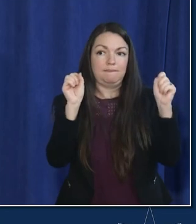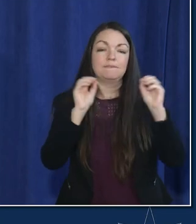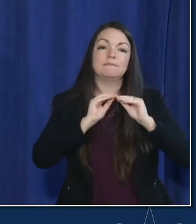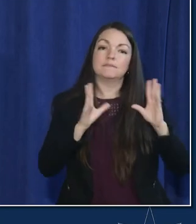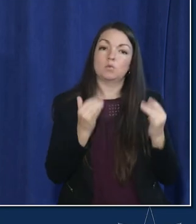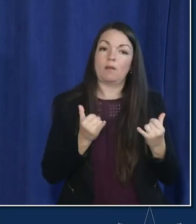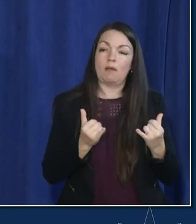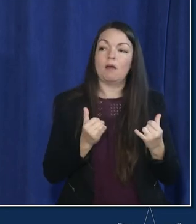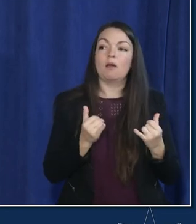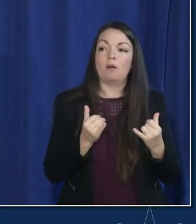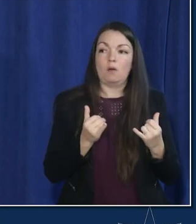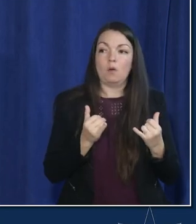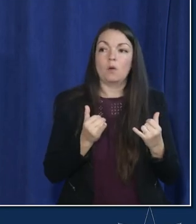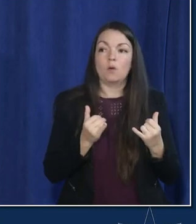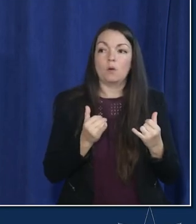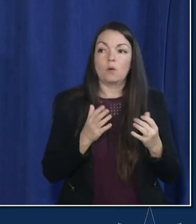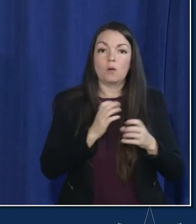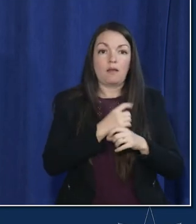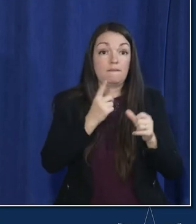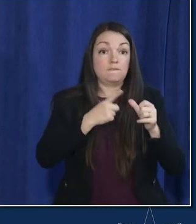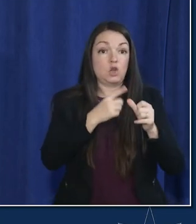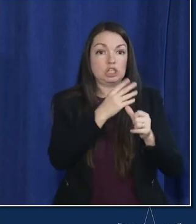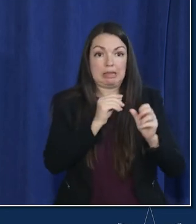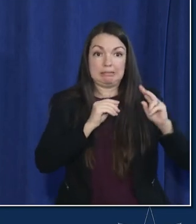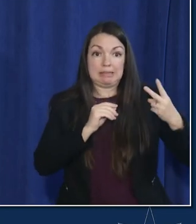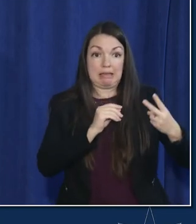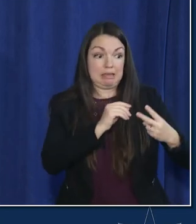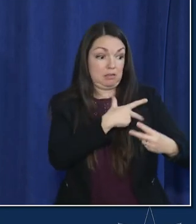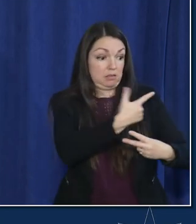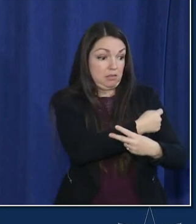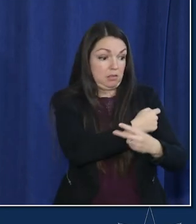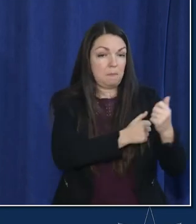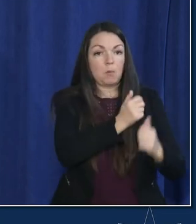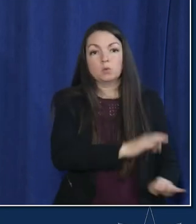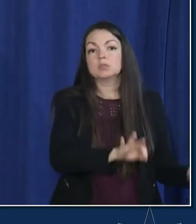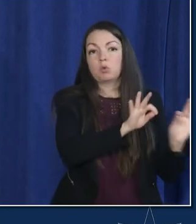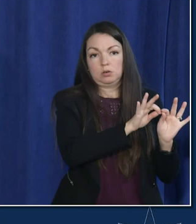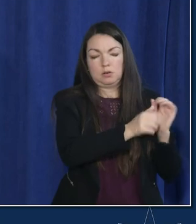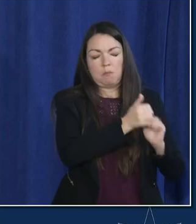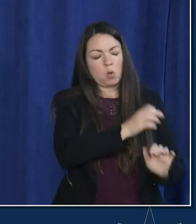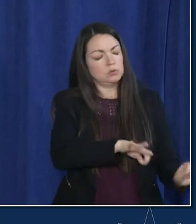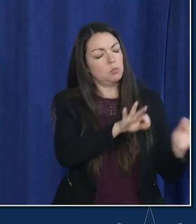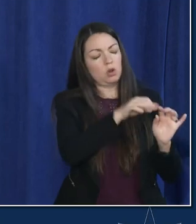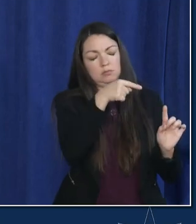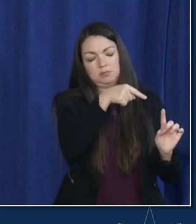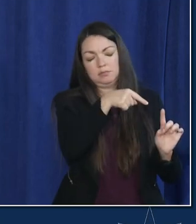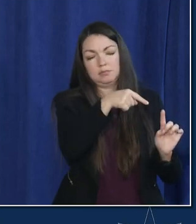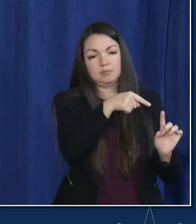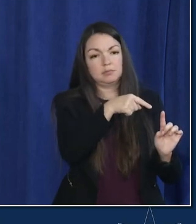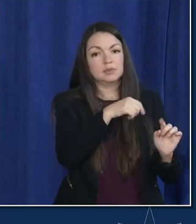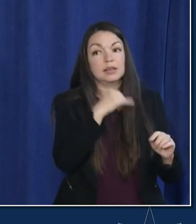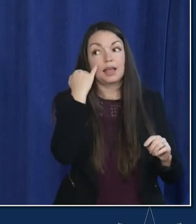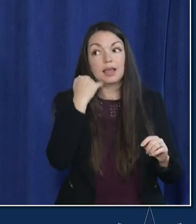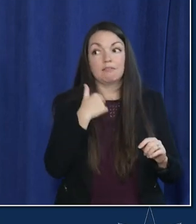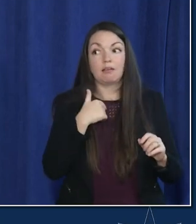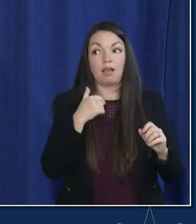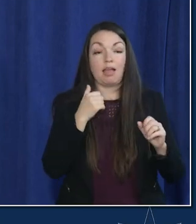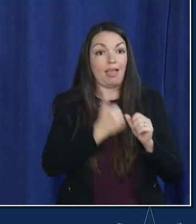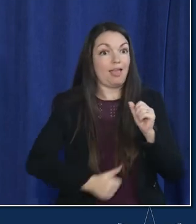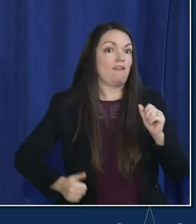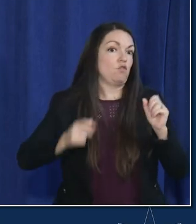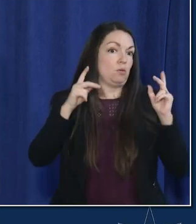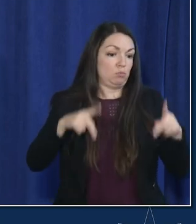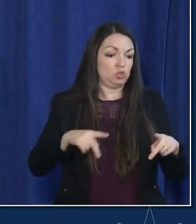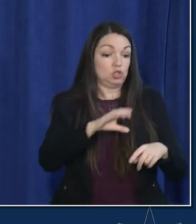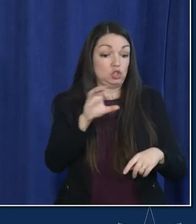the the getting your first and second dose is the most important thing the most important thing like if i could get everybody in chicago